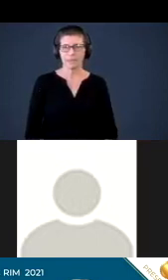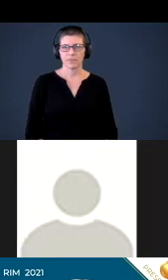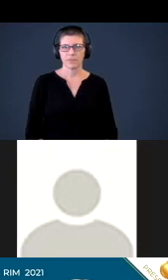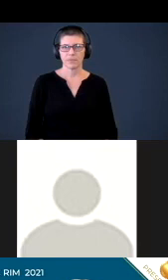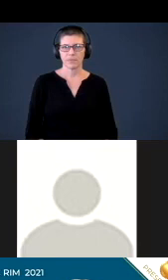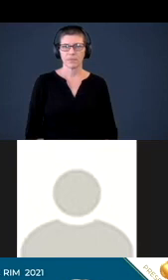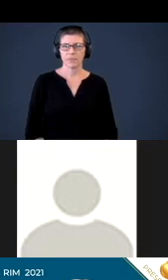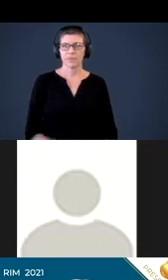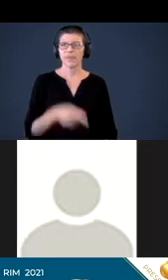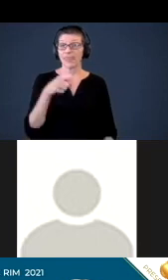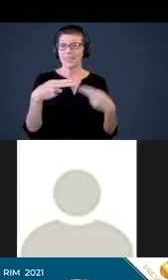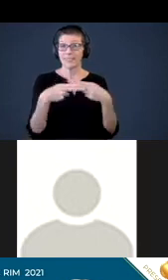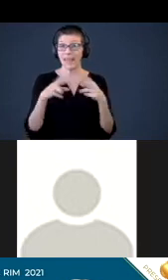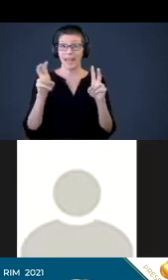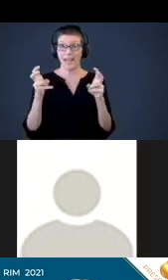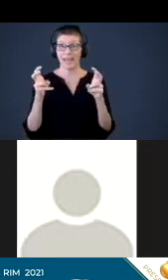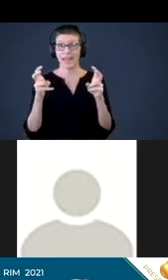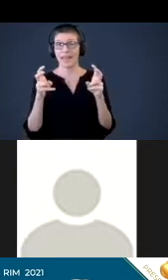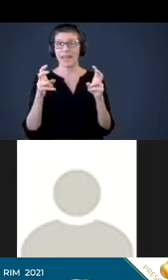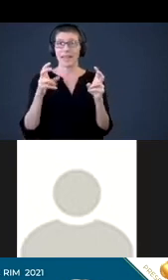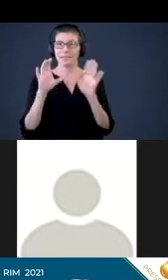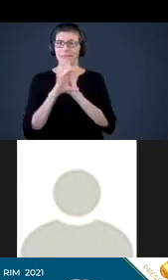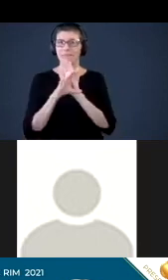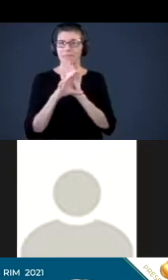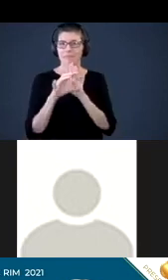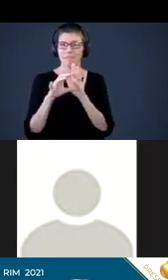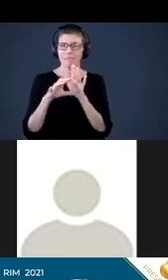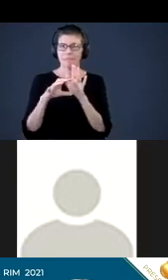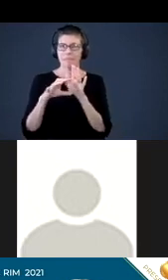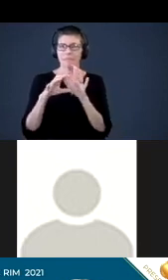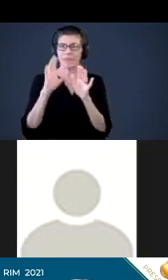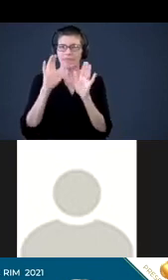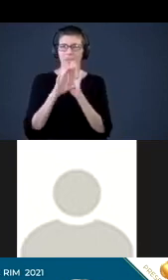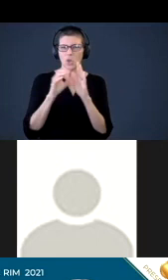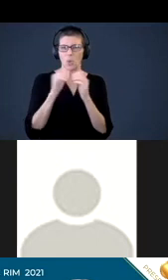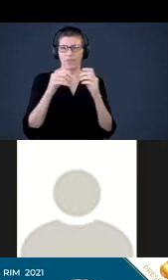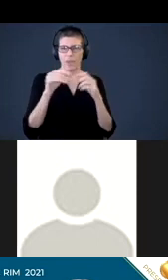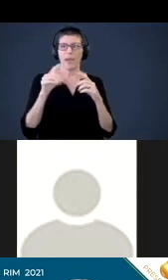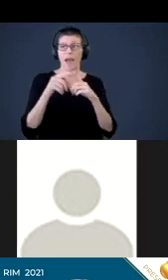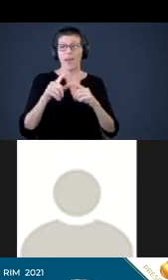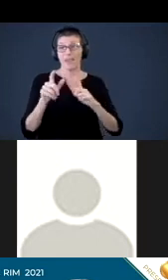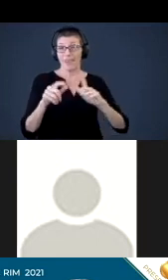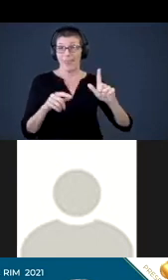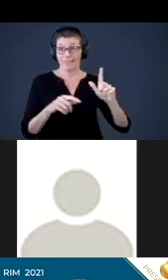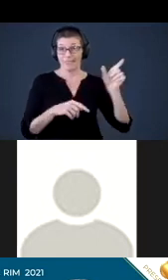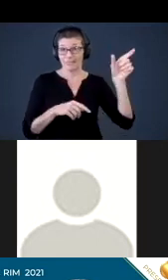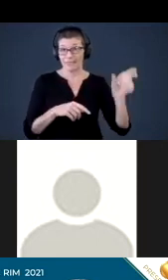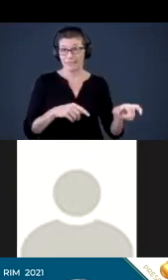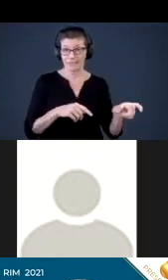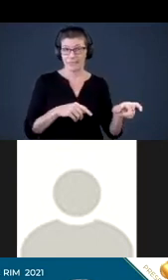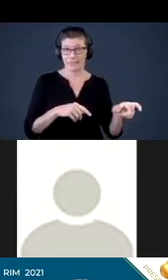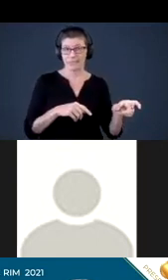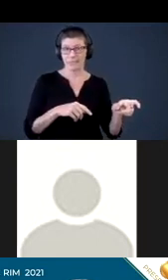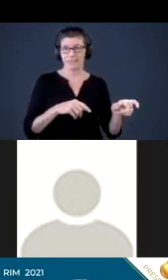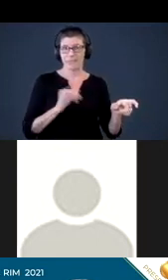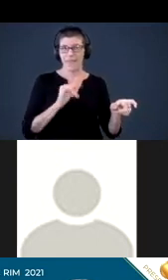This slide is titled about an infographic of the framework on this slide. We start at the far left of the image, and that's where